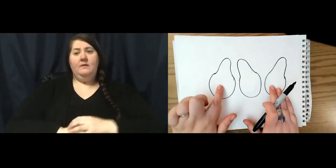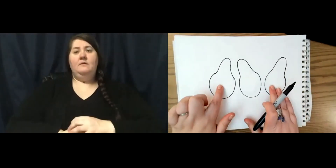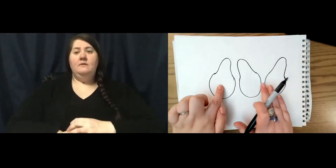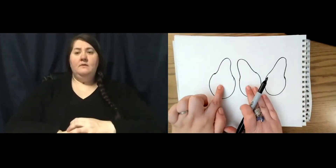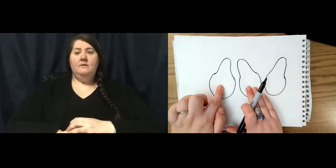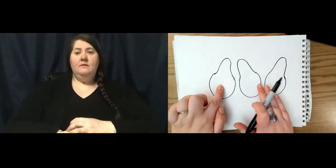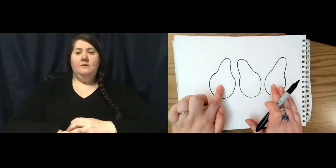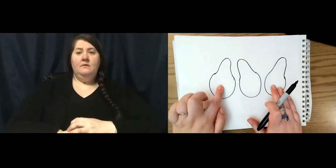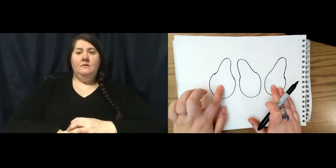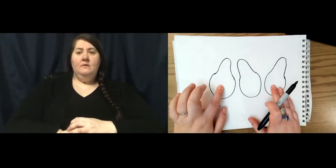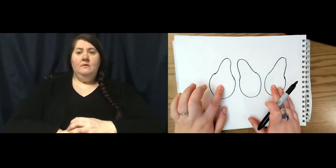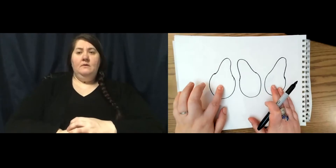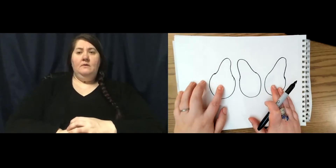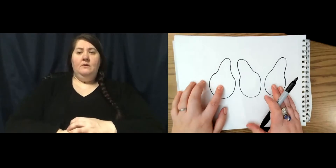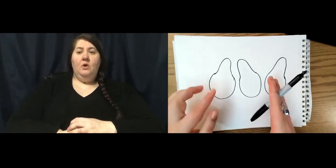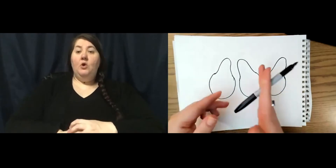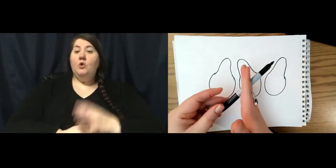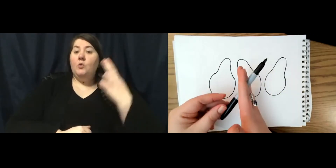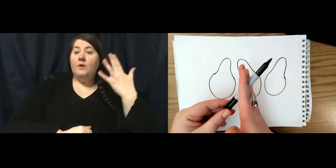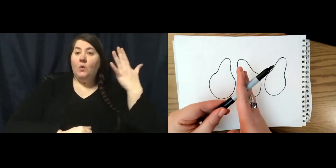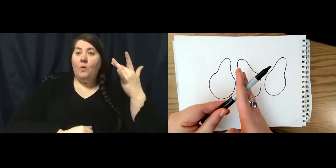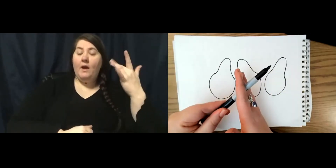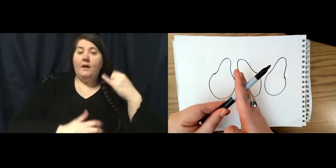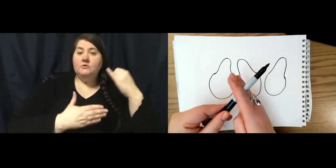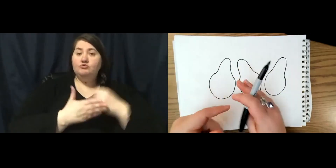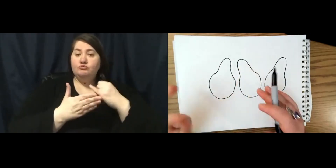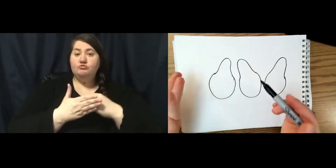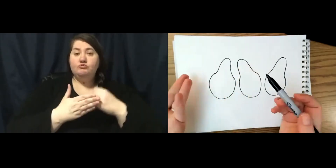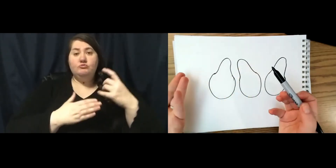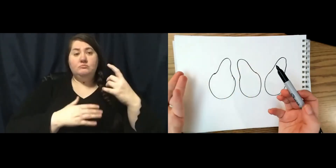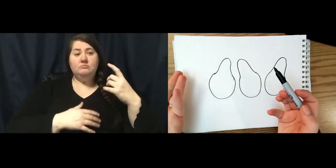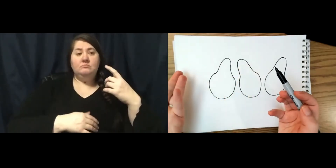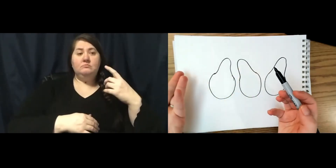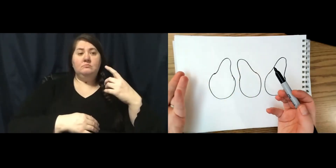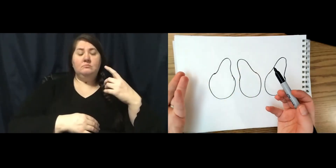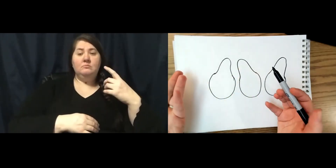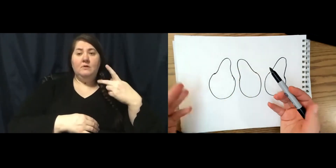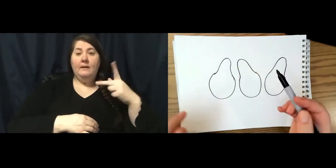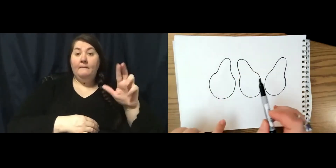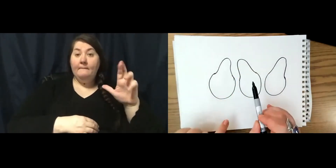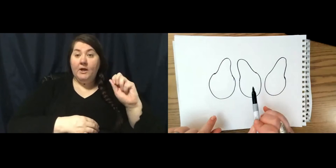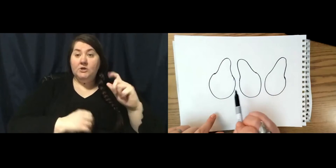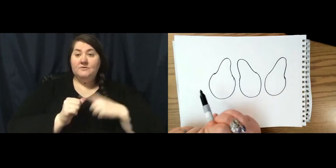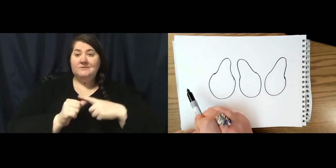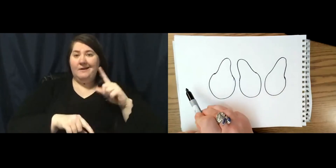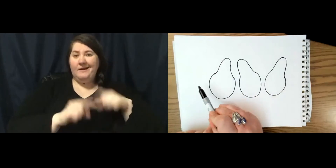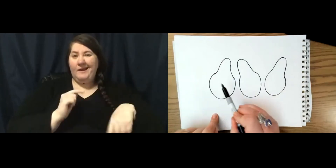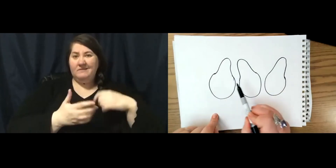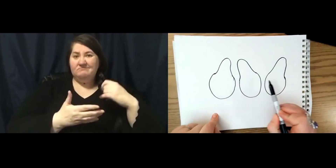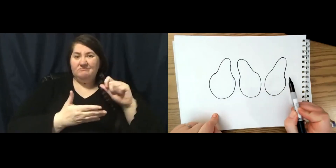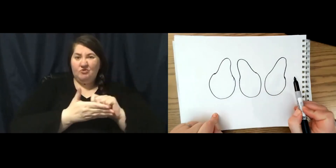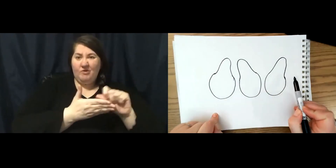The reason I drew the pairs first, especially when using a marker, is I can't erase. And if I want to do that